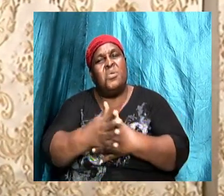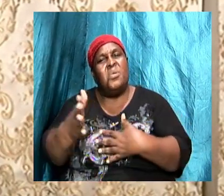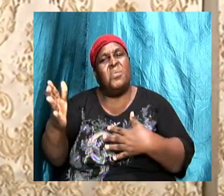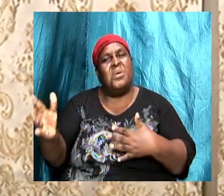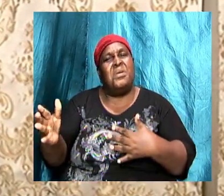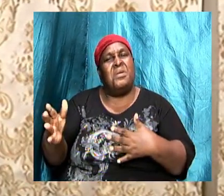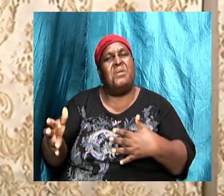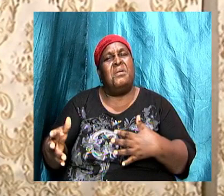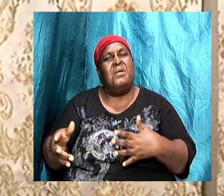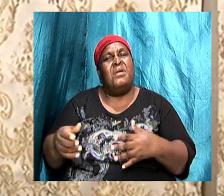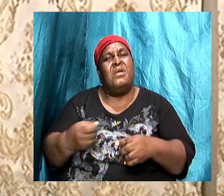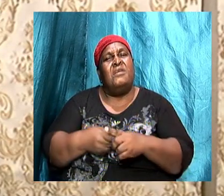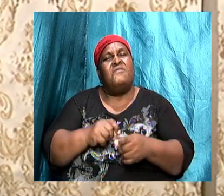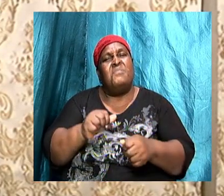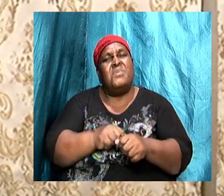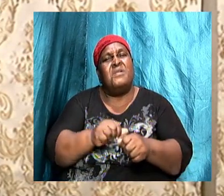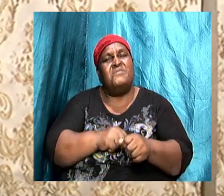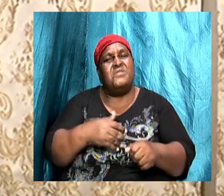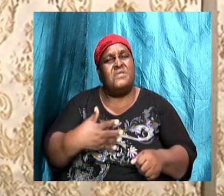Refresh and rejuvenate.